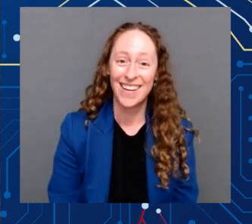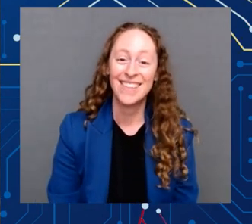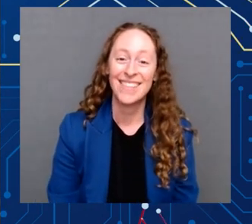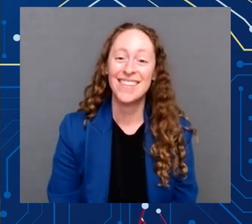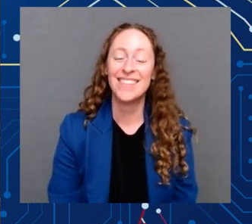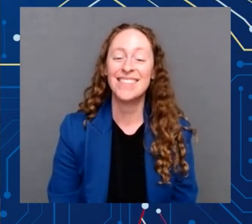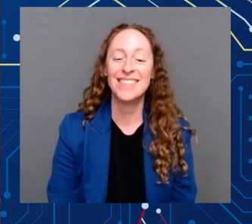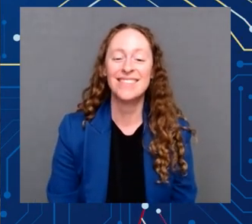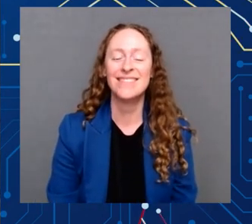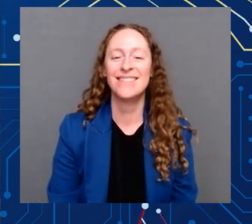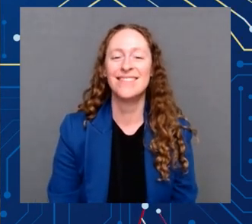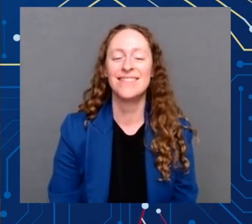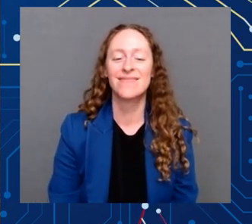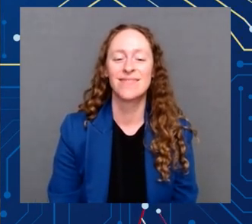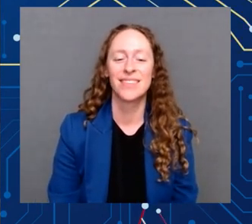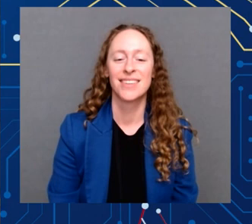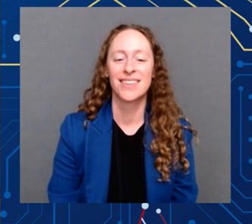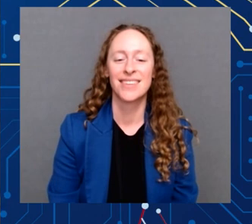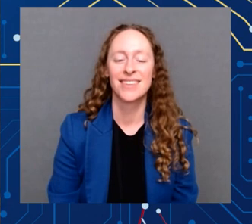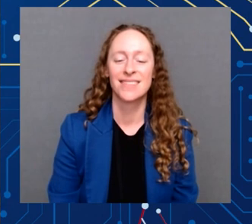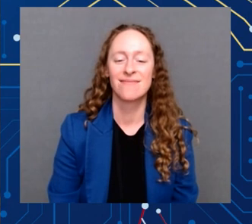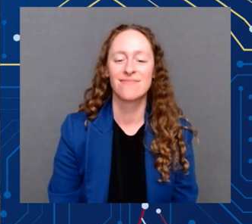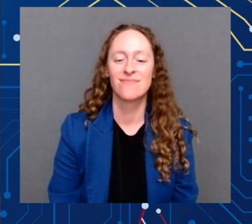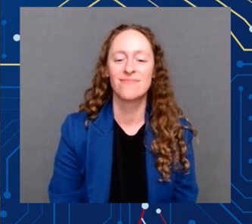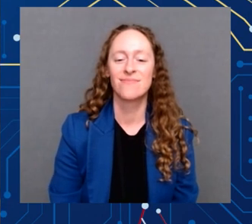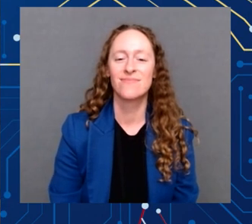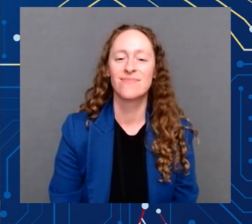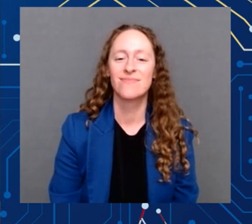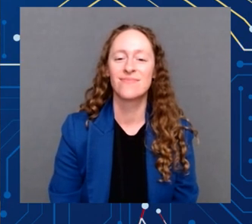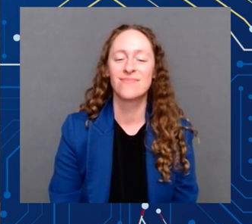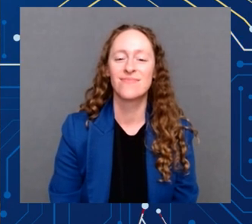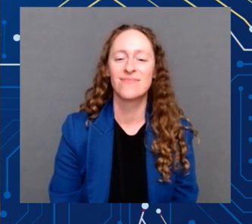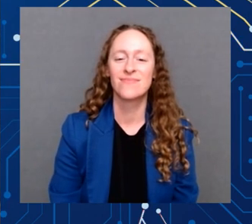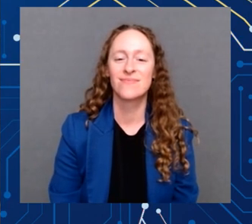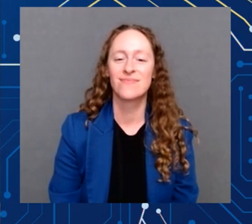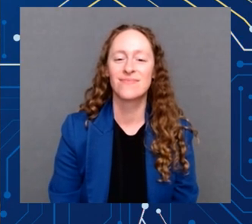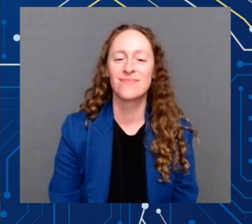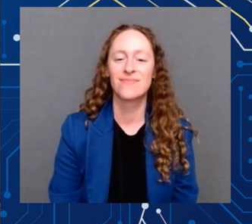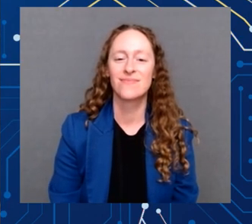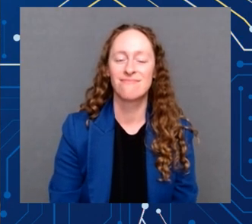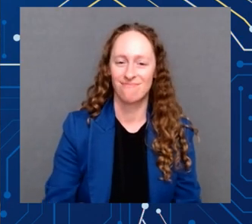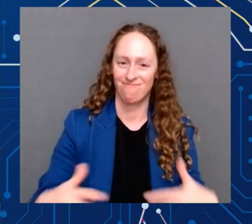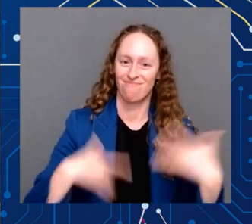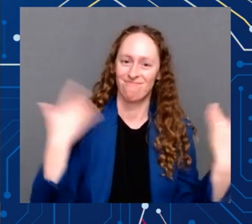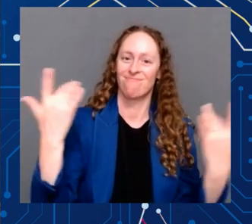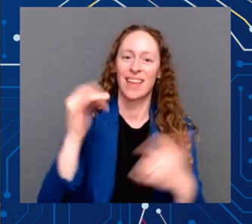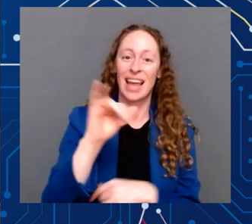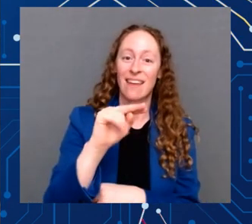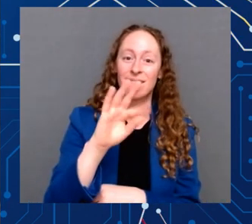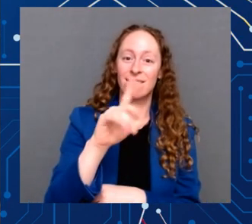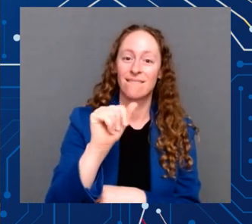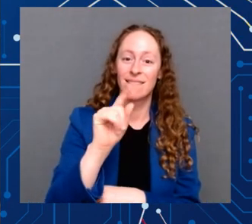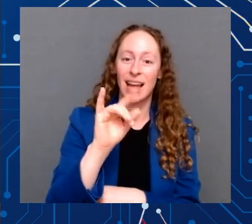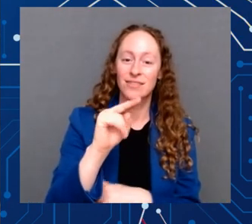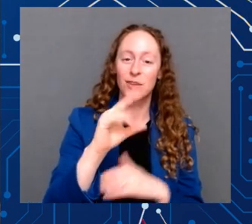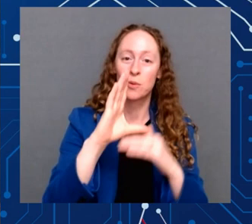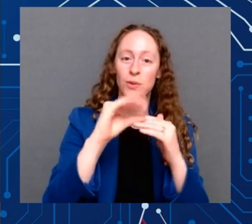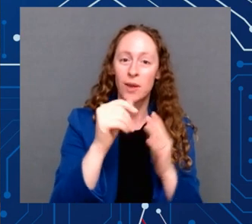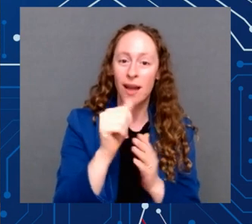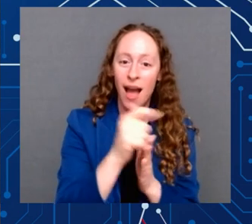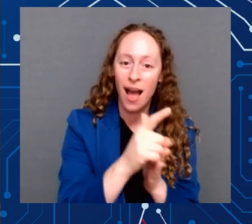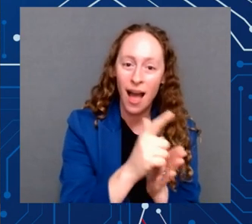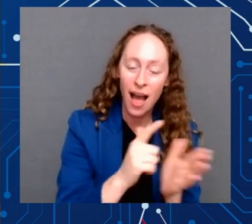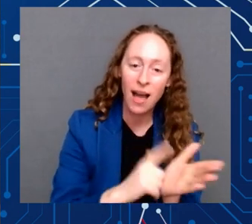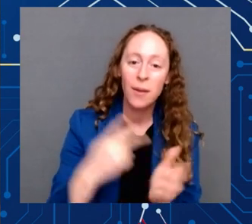The Incredible Inflation Reduction Act, the PACT Act, gun reform, NATO, and one of the most important